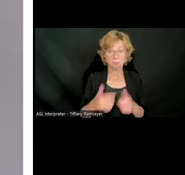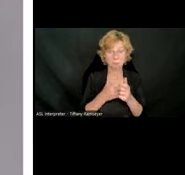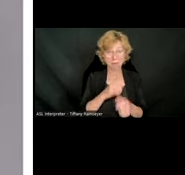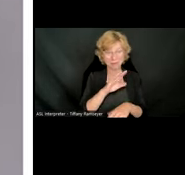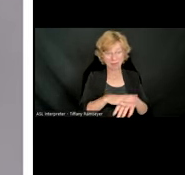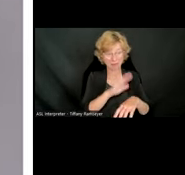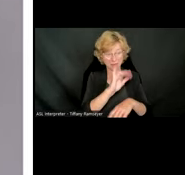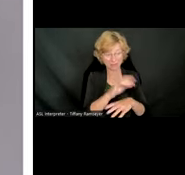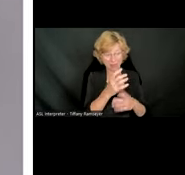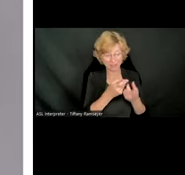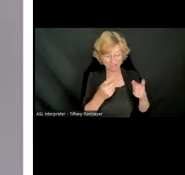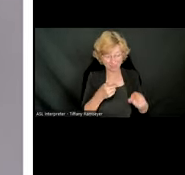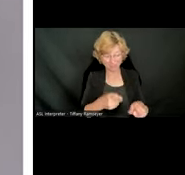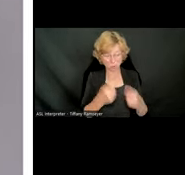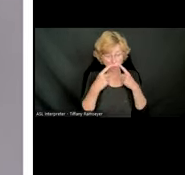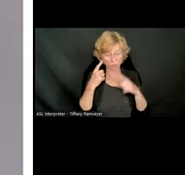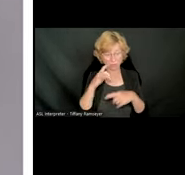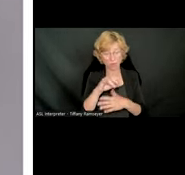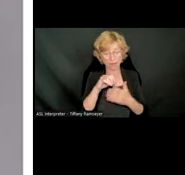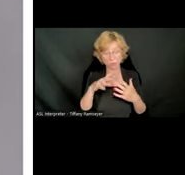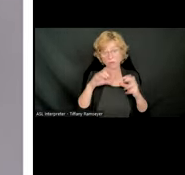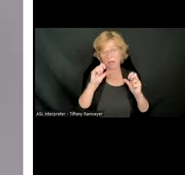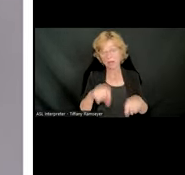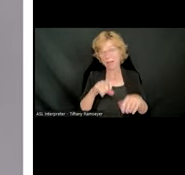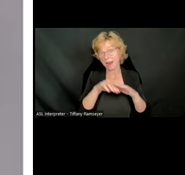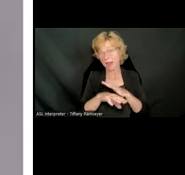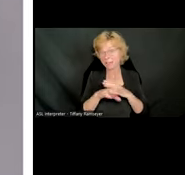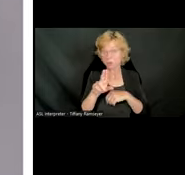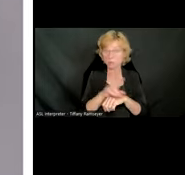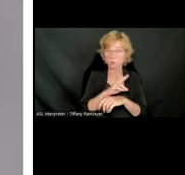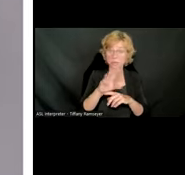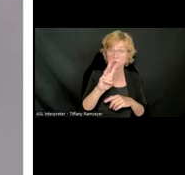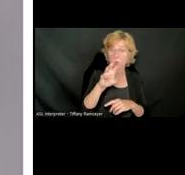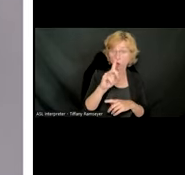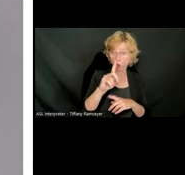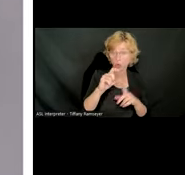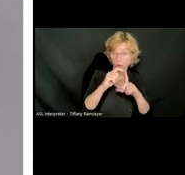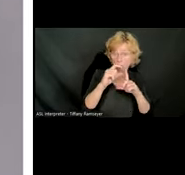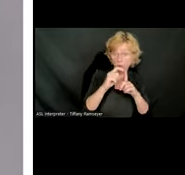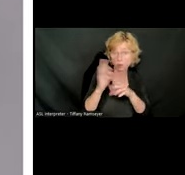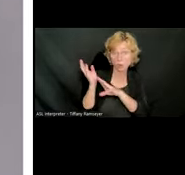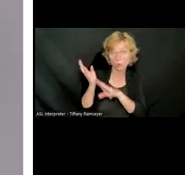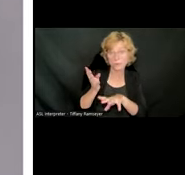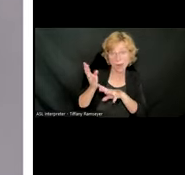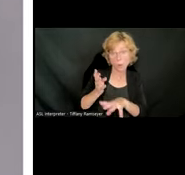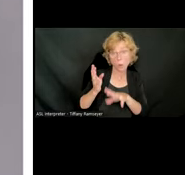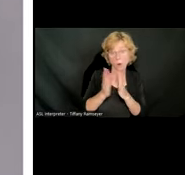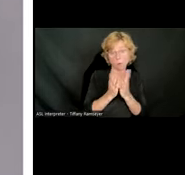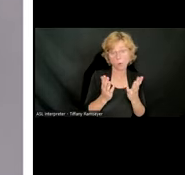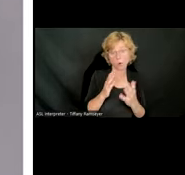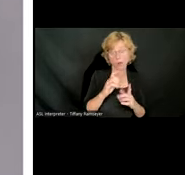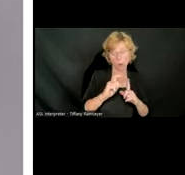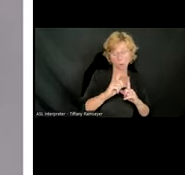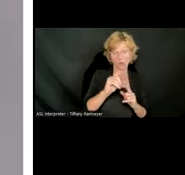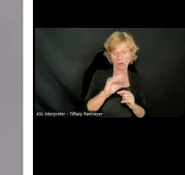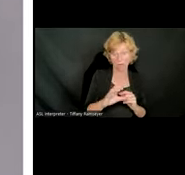they can access the books through many different ways like Word. So imagine downloading a book into a Word document and having it on your